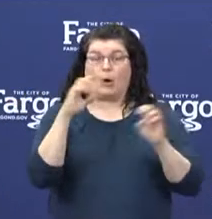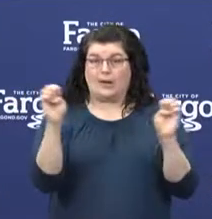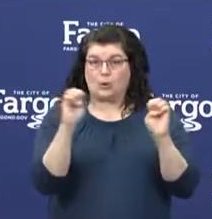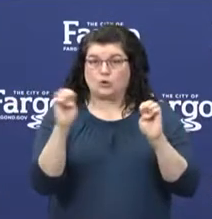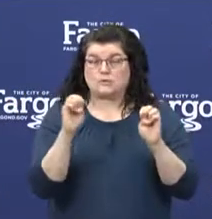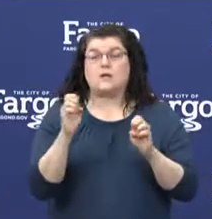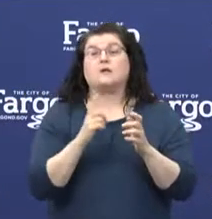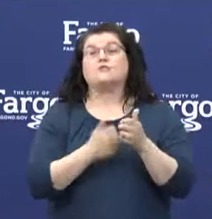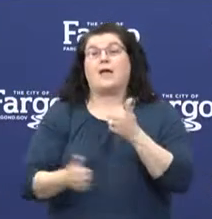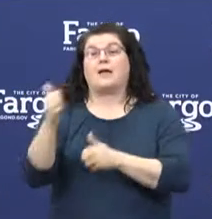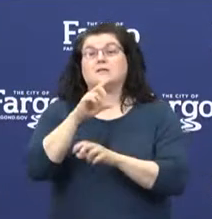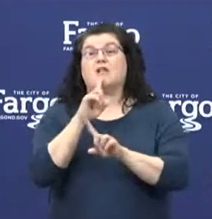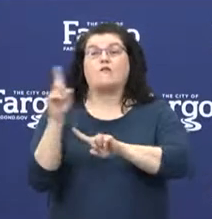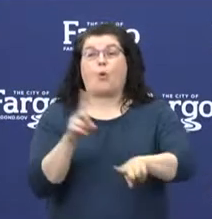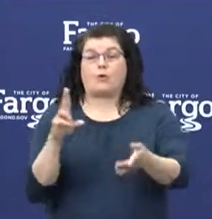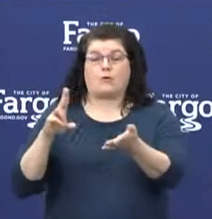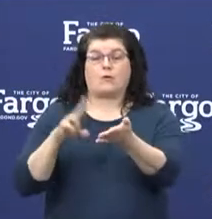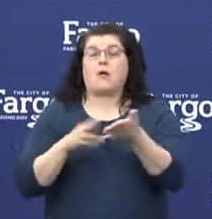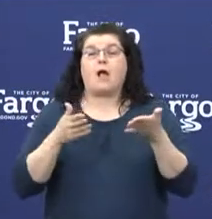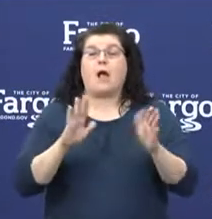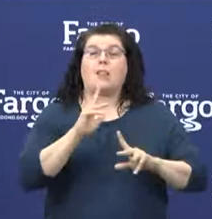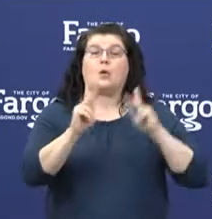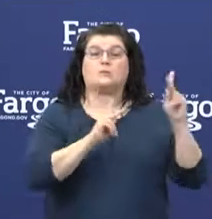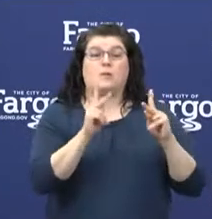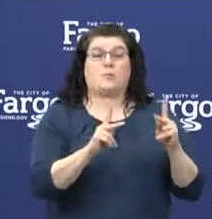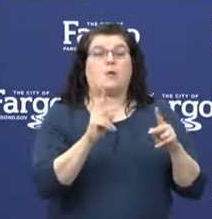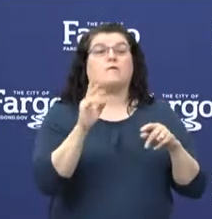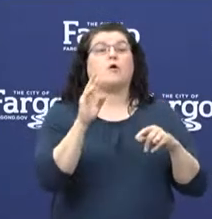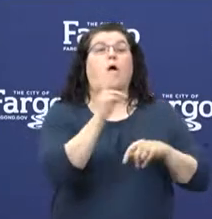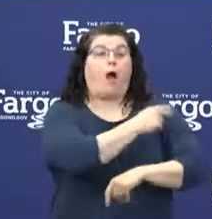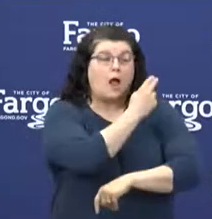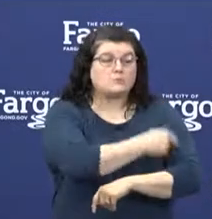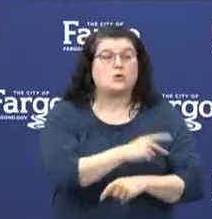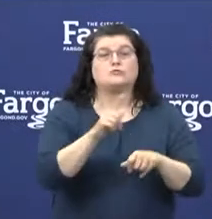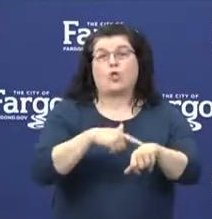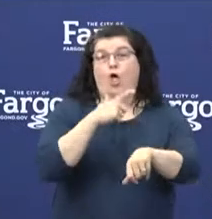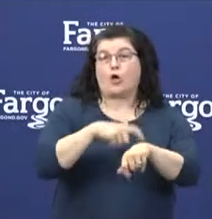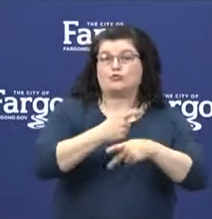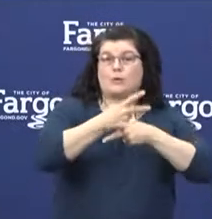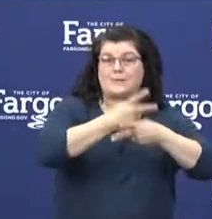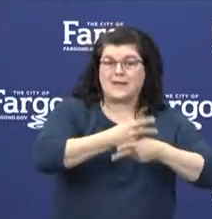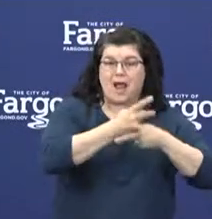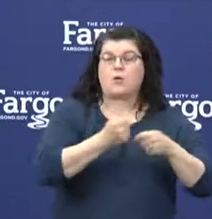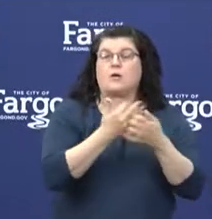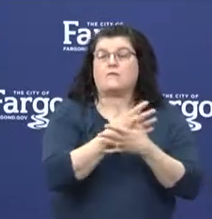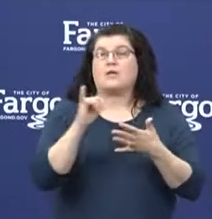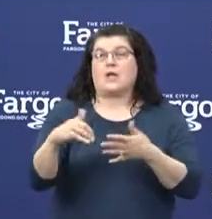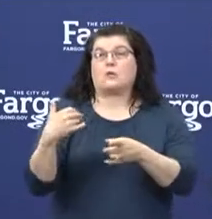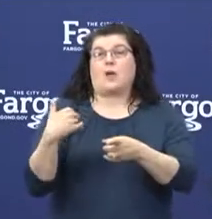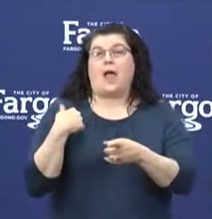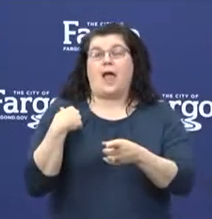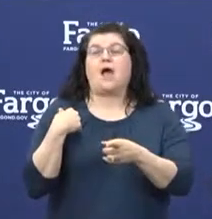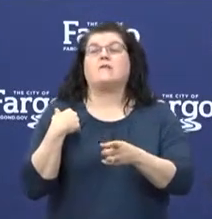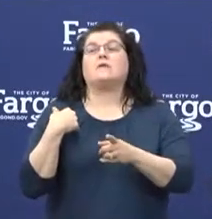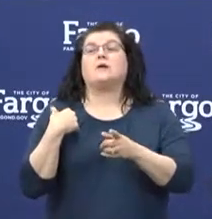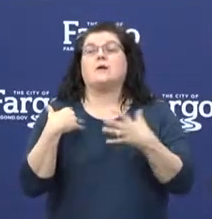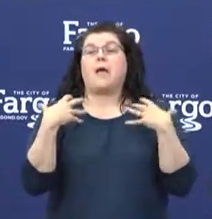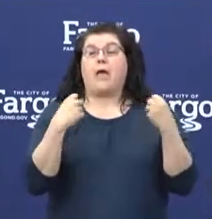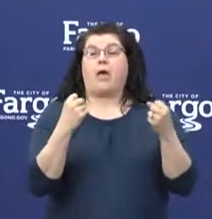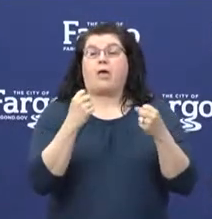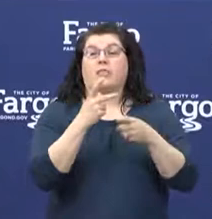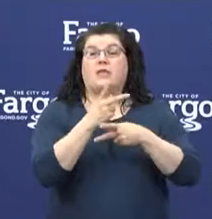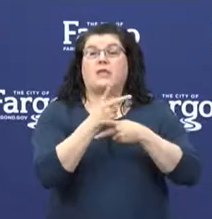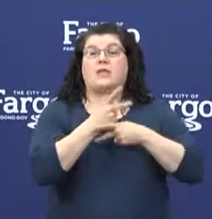order allows Minnesota health care entities, including long-term care and other congregate living facilities, to engage health care